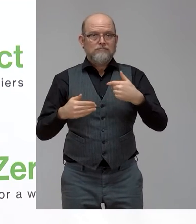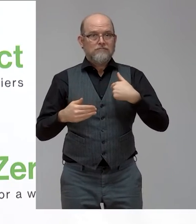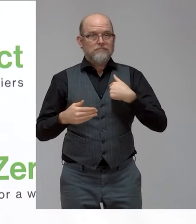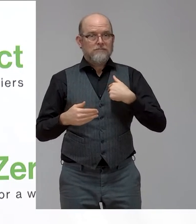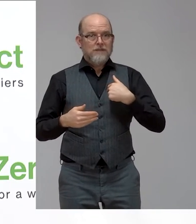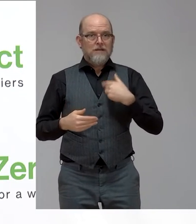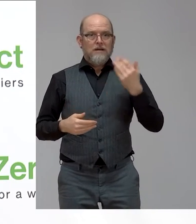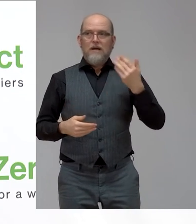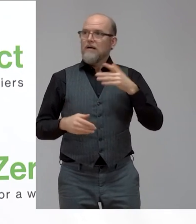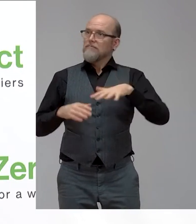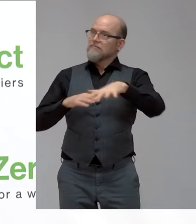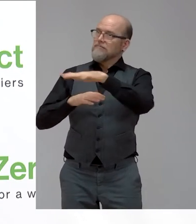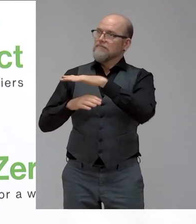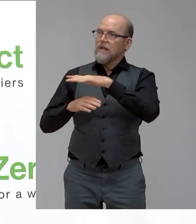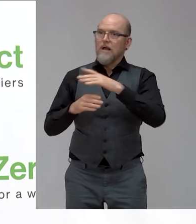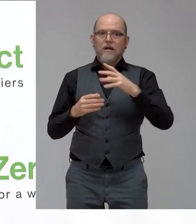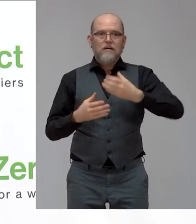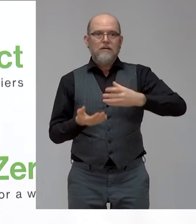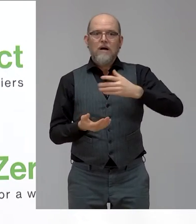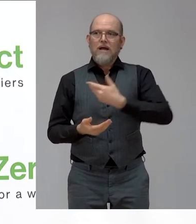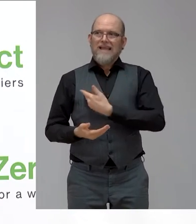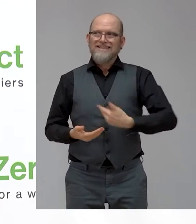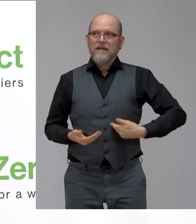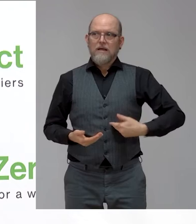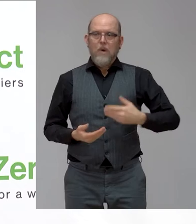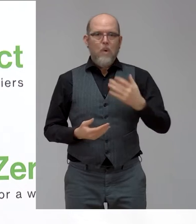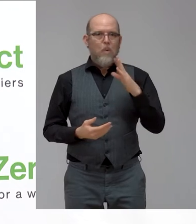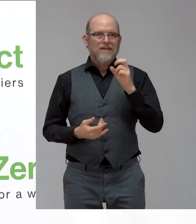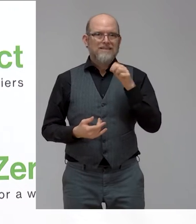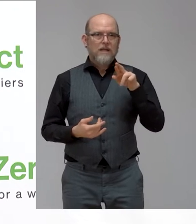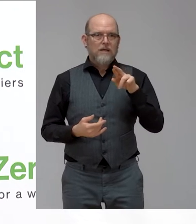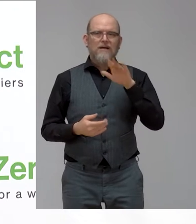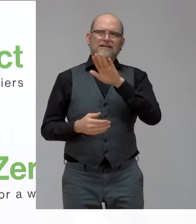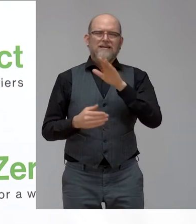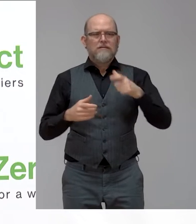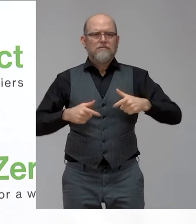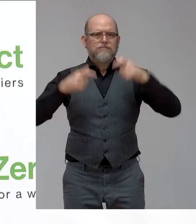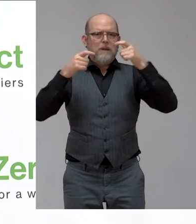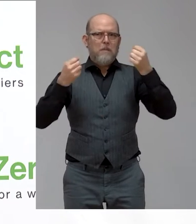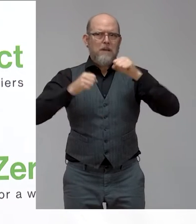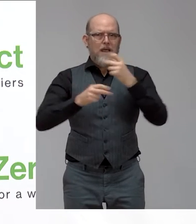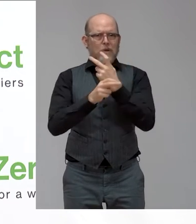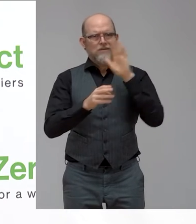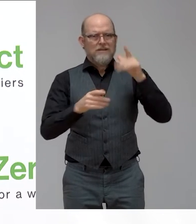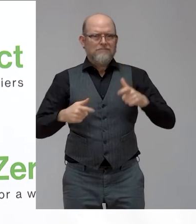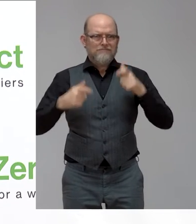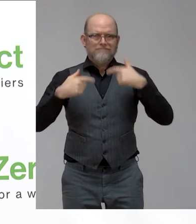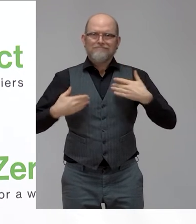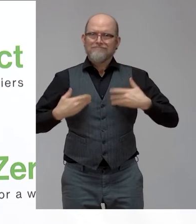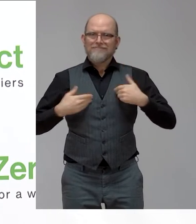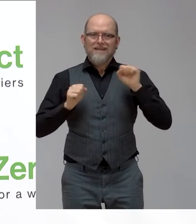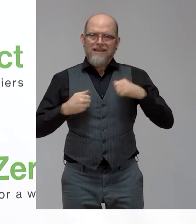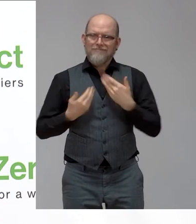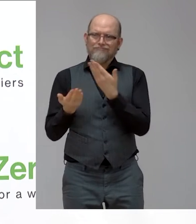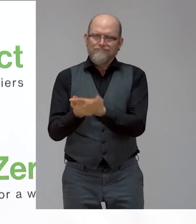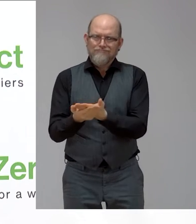event on disability inclusion. It is a great pleasure. In Bank Austria, we started this journey more than 10 years ago.